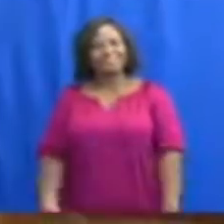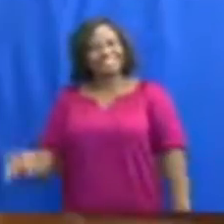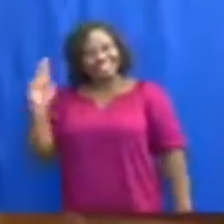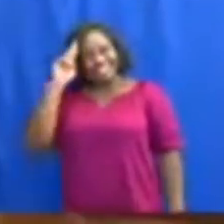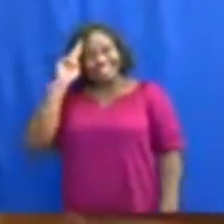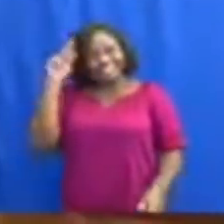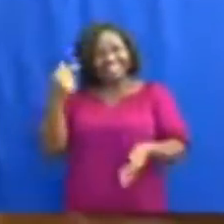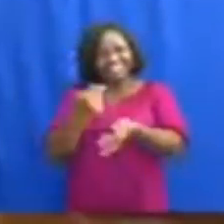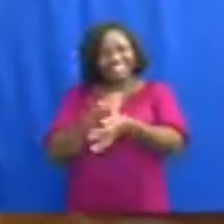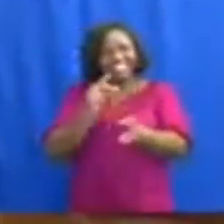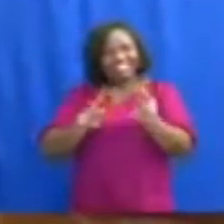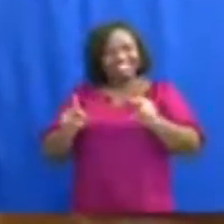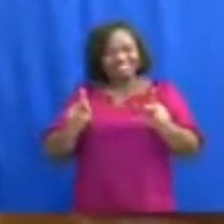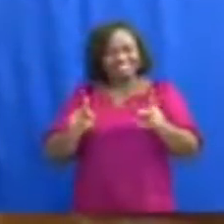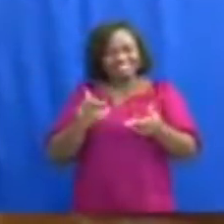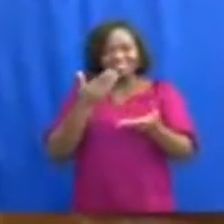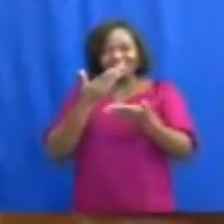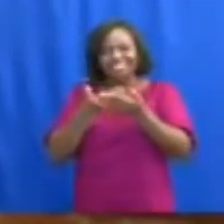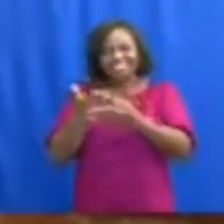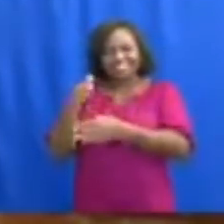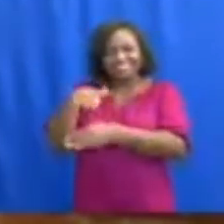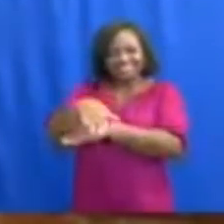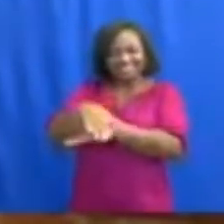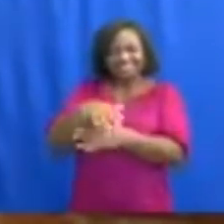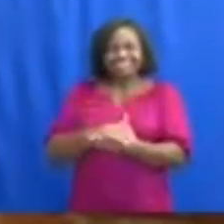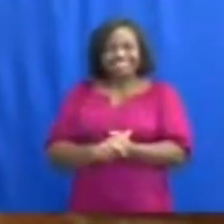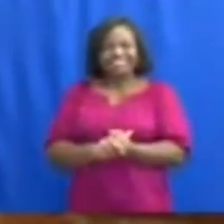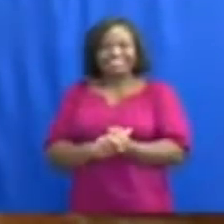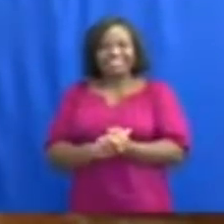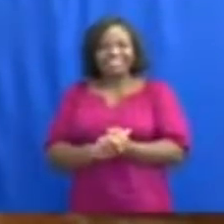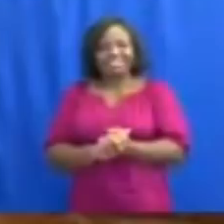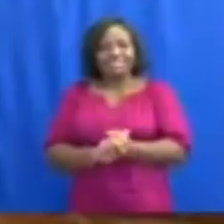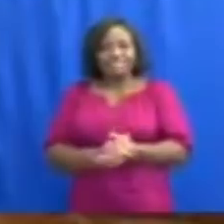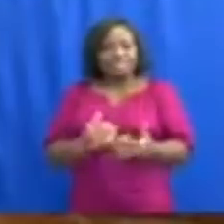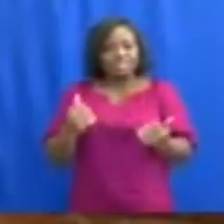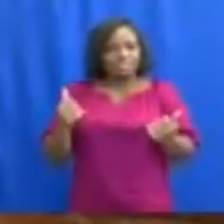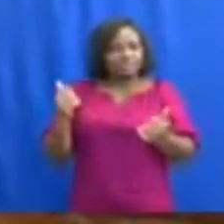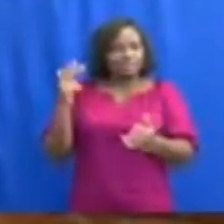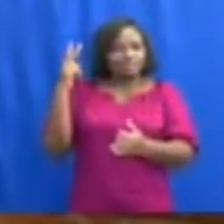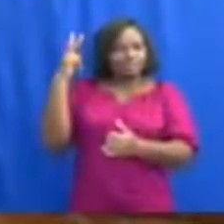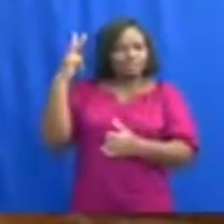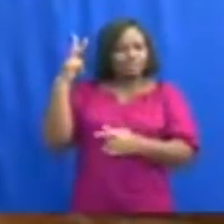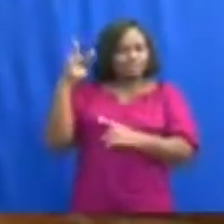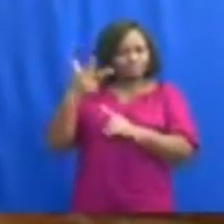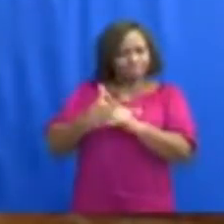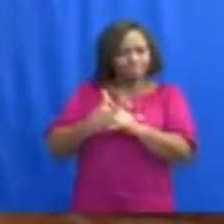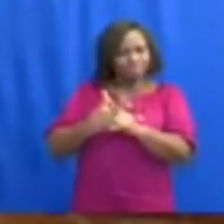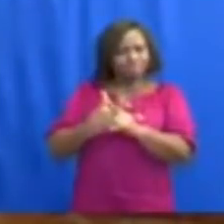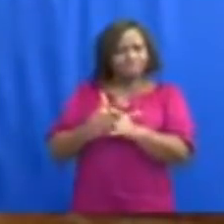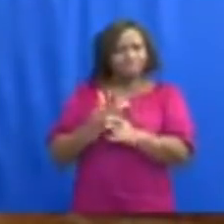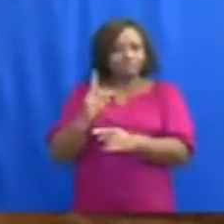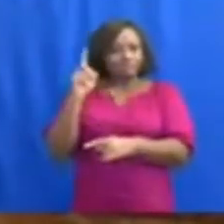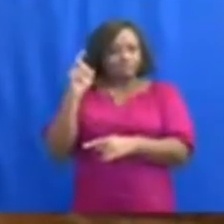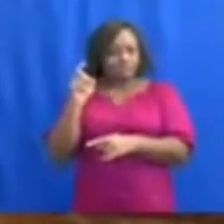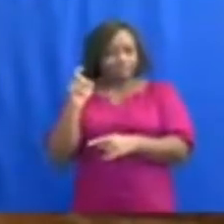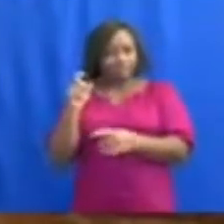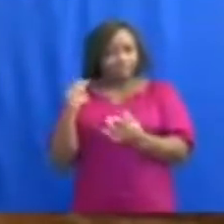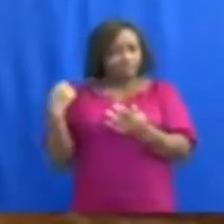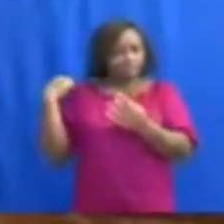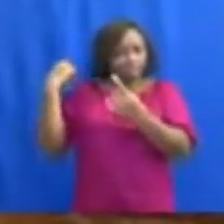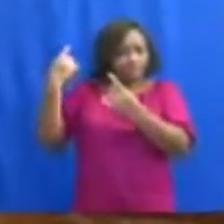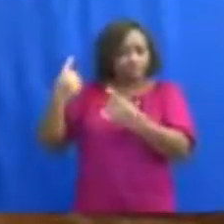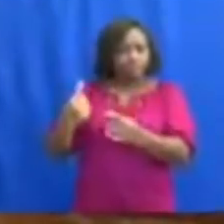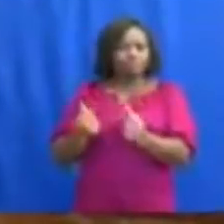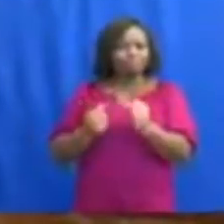Thank you for joining us today to listen to the president's speech update number 12 on the measures taken by the